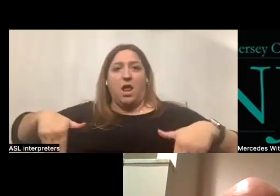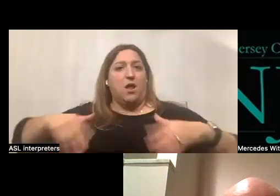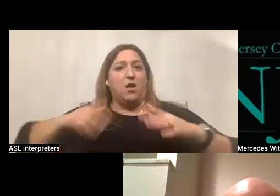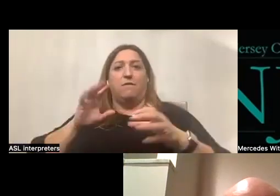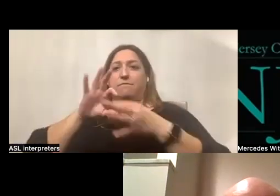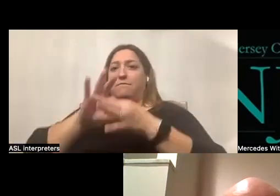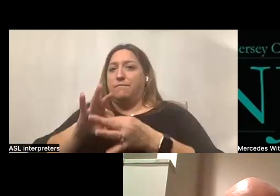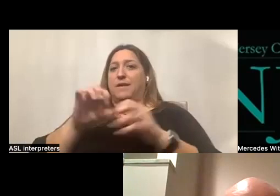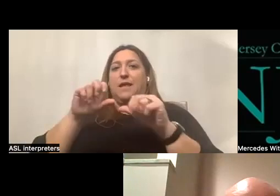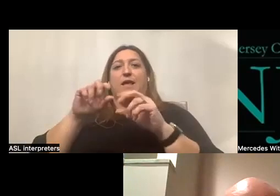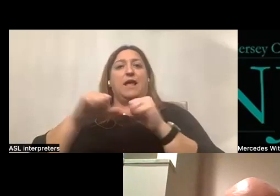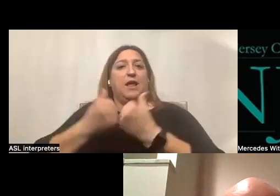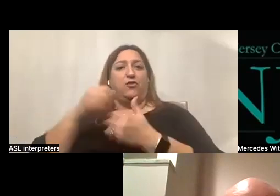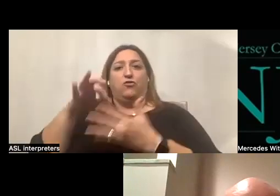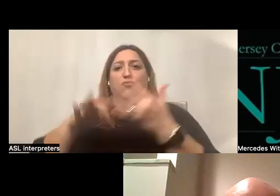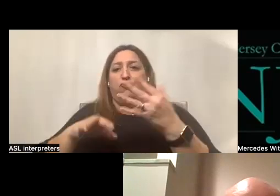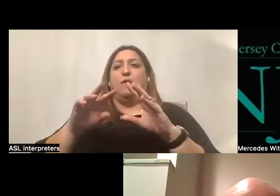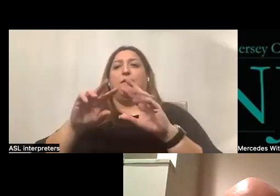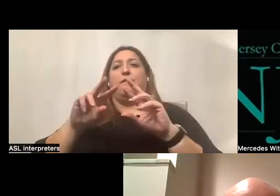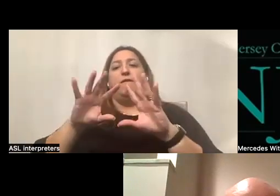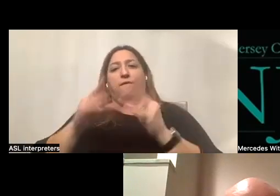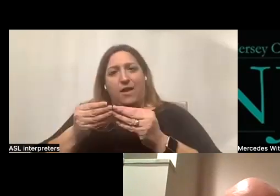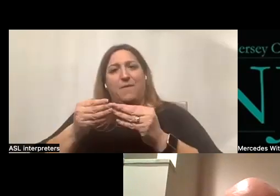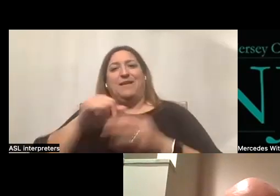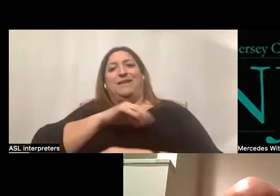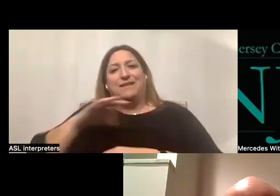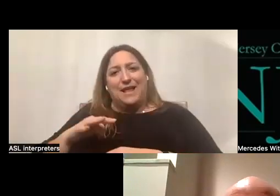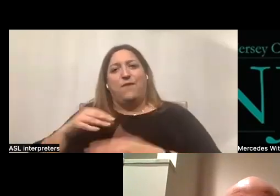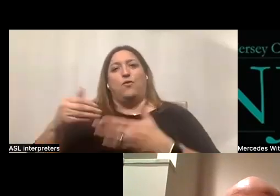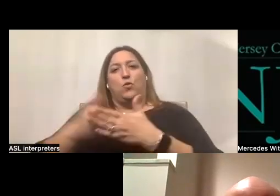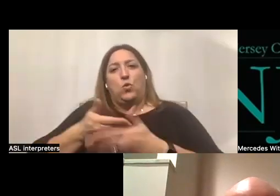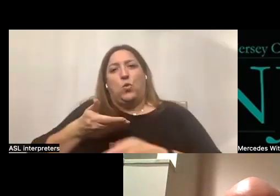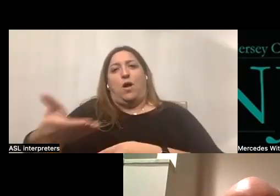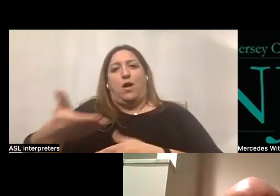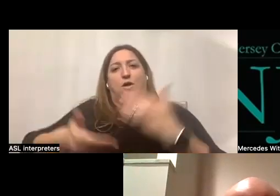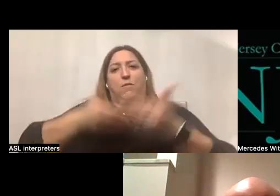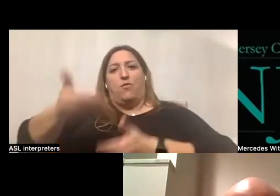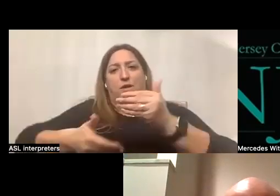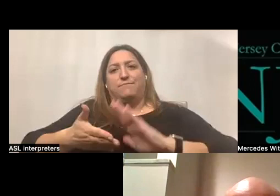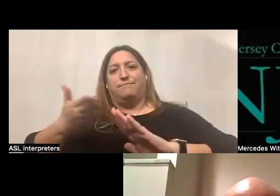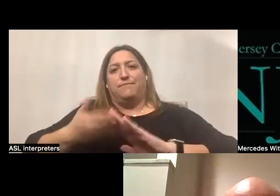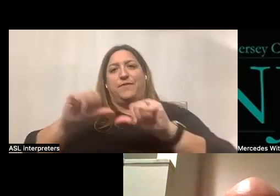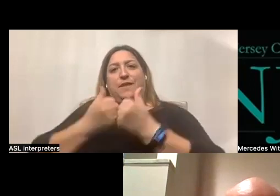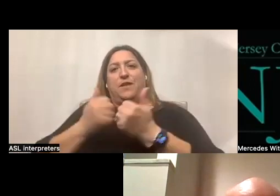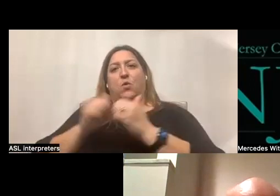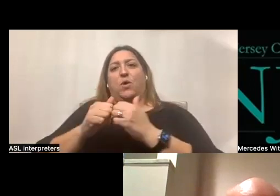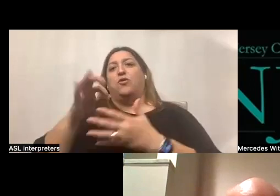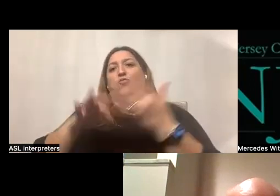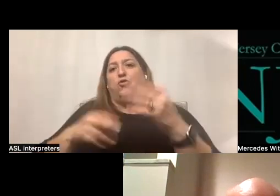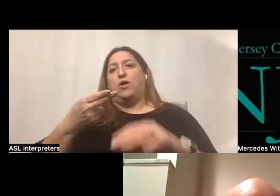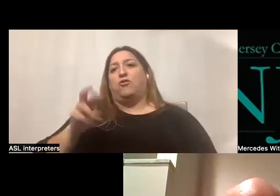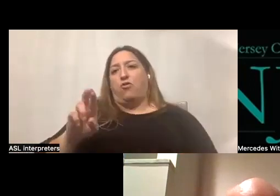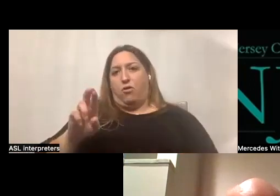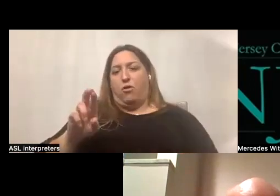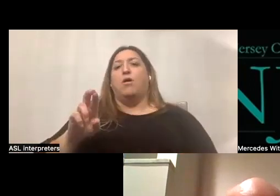choice family, their staff must go through a new hire process conducted by an agency human resources on boarding